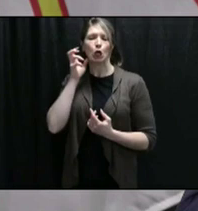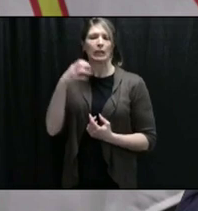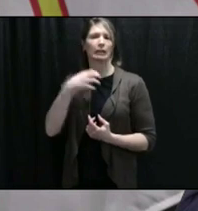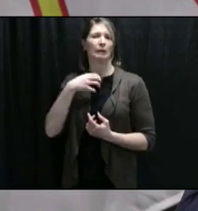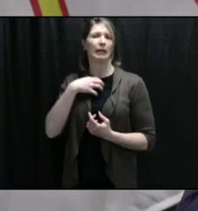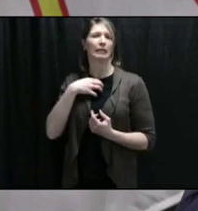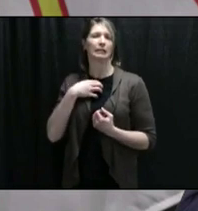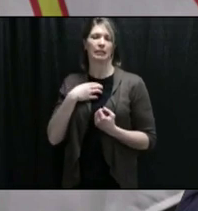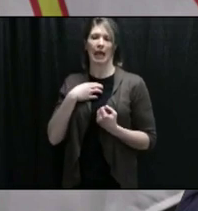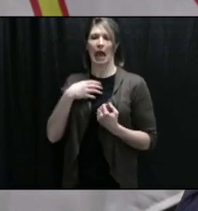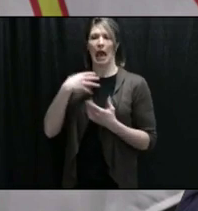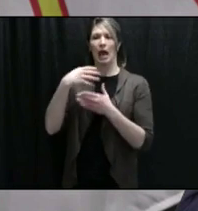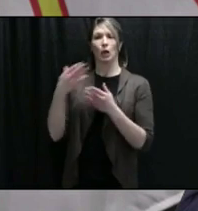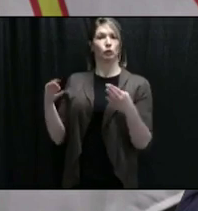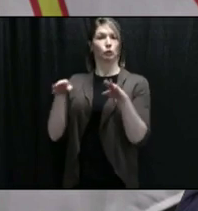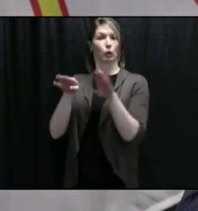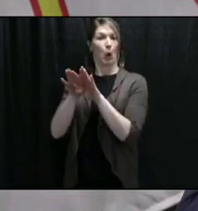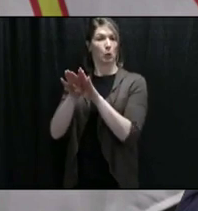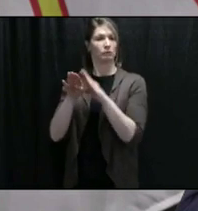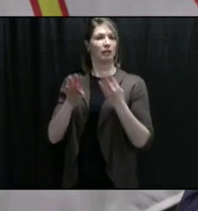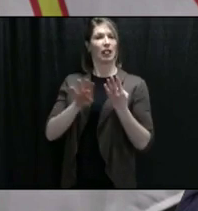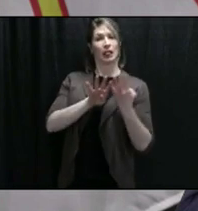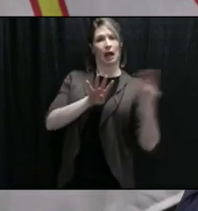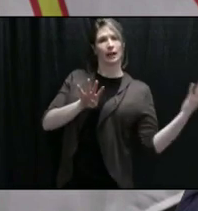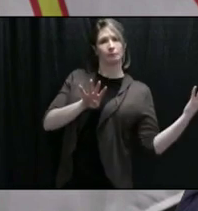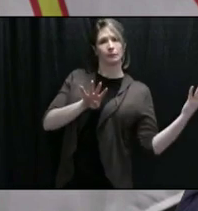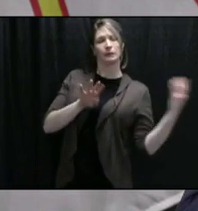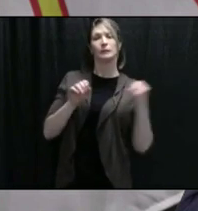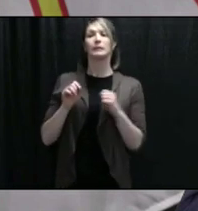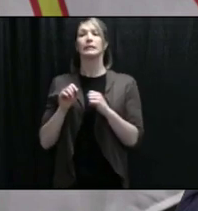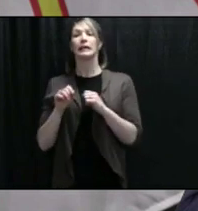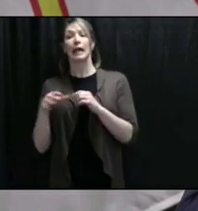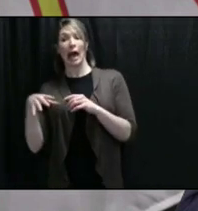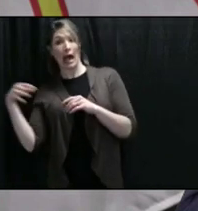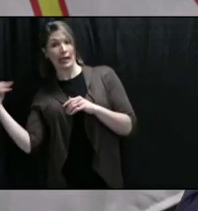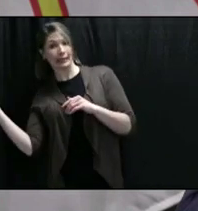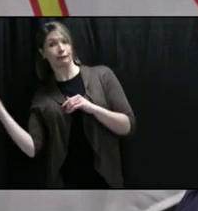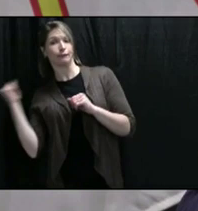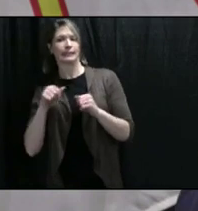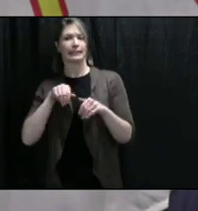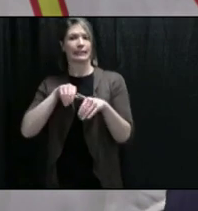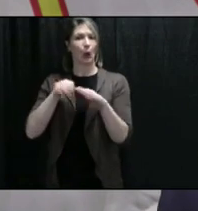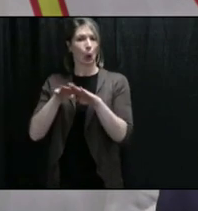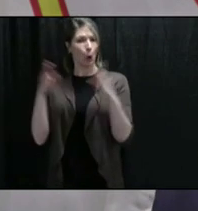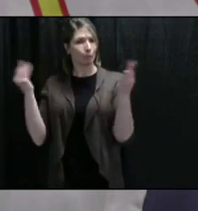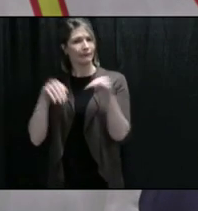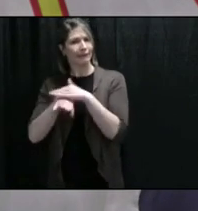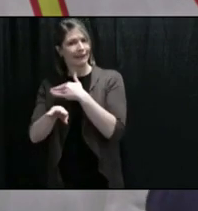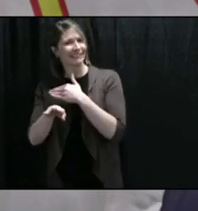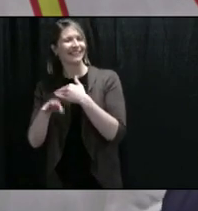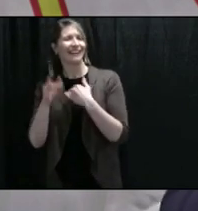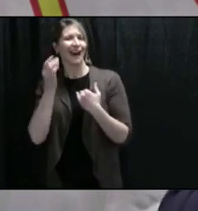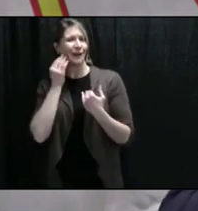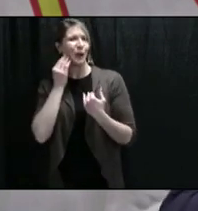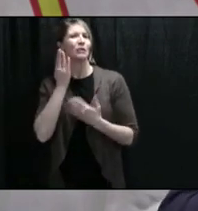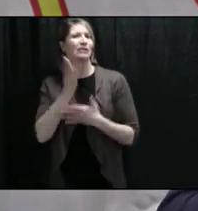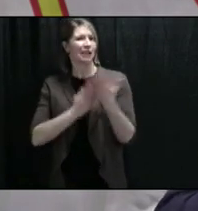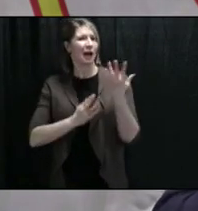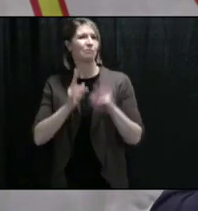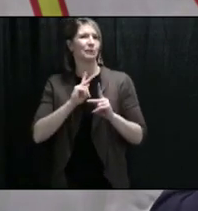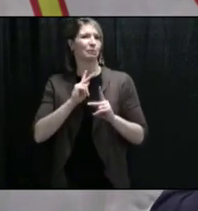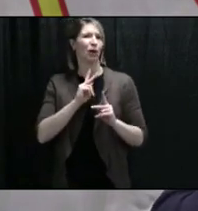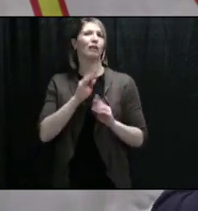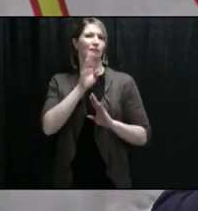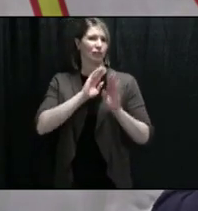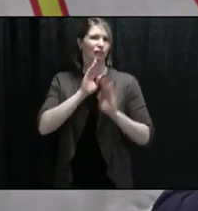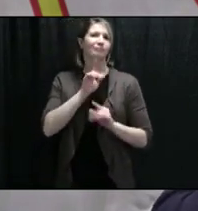lineups to get inside, and some of that frustration is, you know, being taken out on our grocery store cashiers, and I'd ask people to actually respect